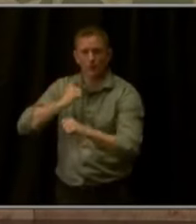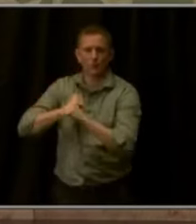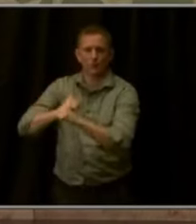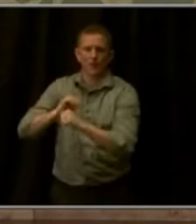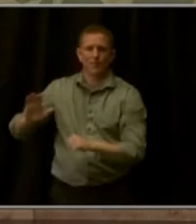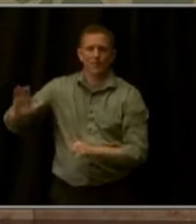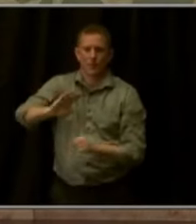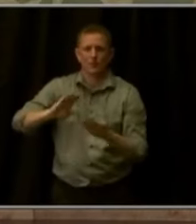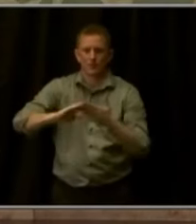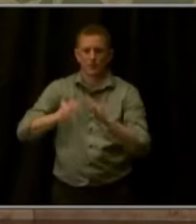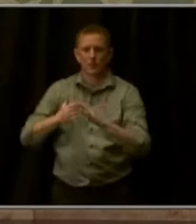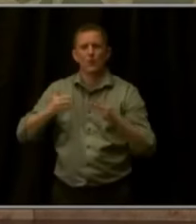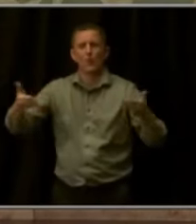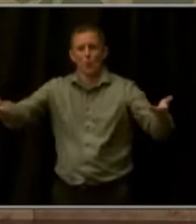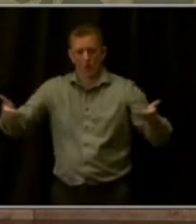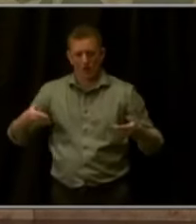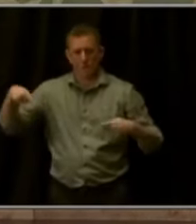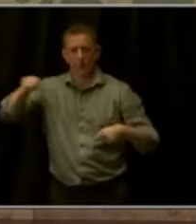welcoming them here today.